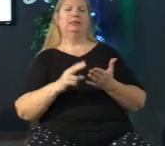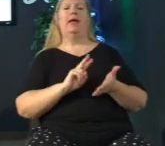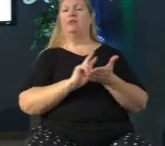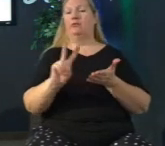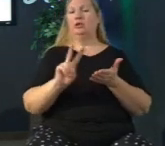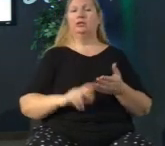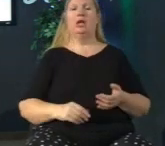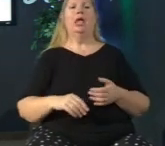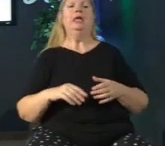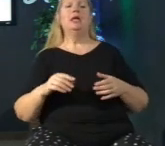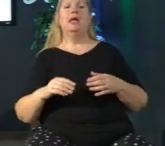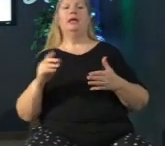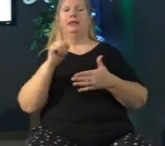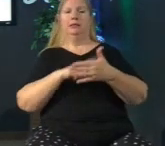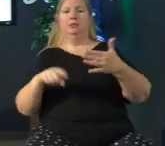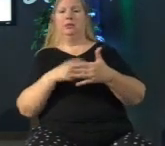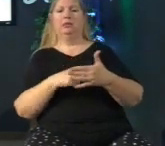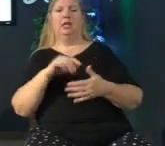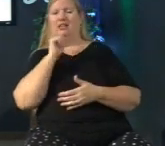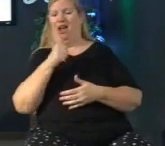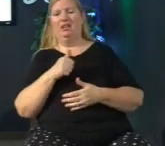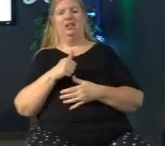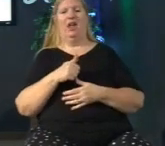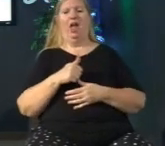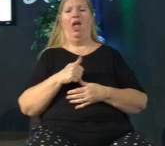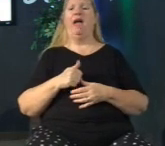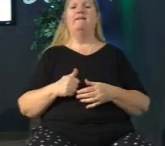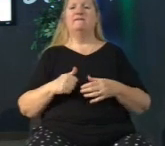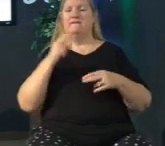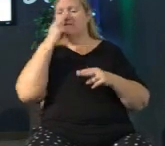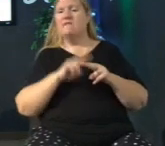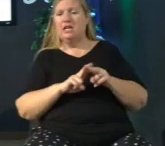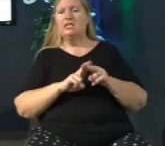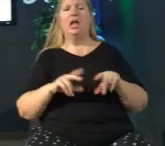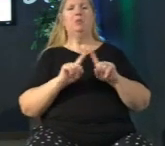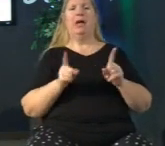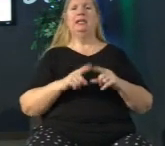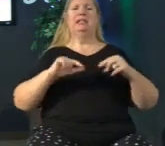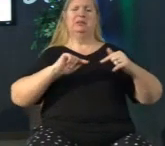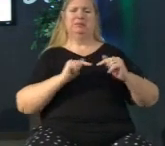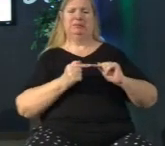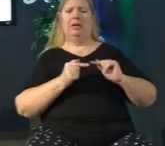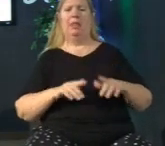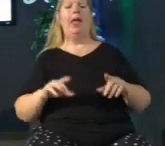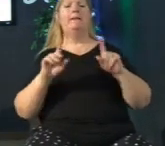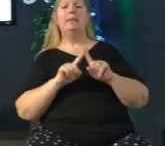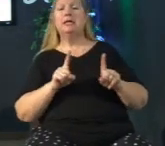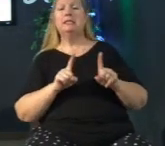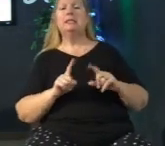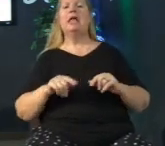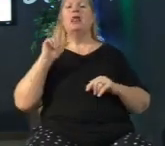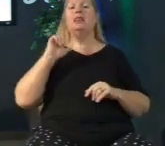discipline seems pleasant at the time but painful later on however it produces a